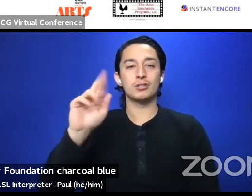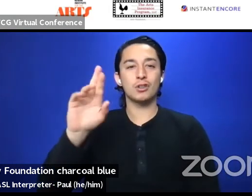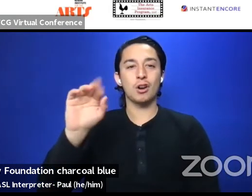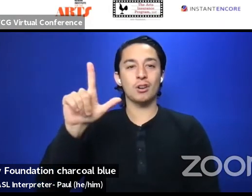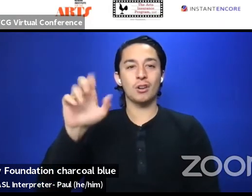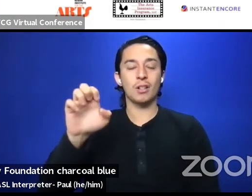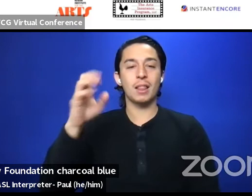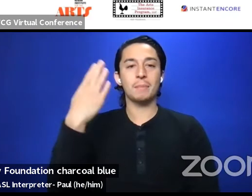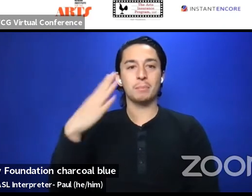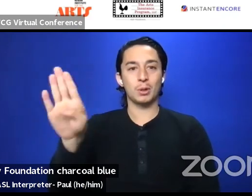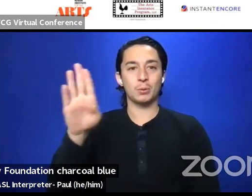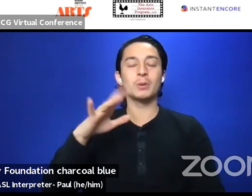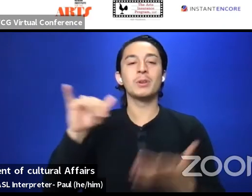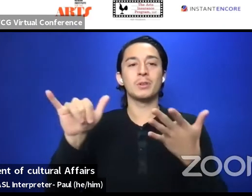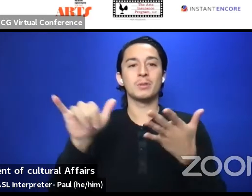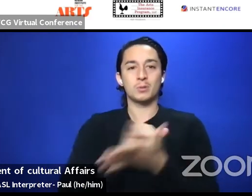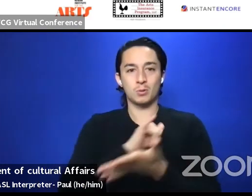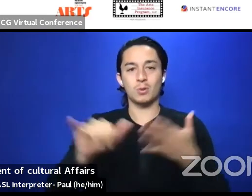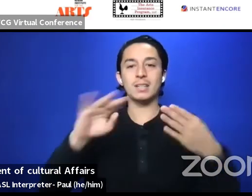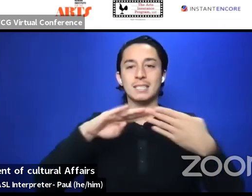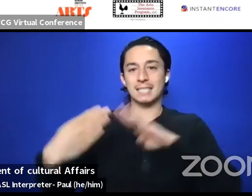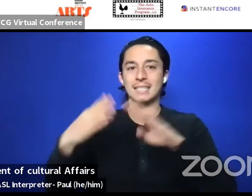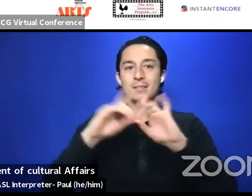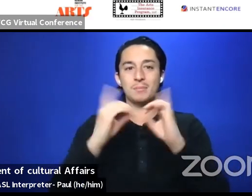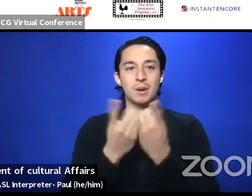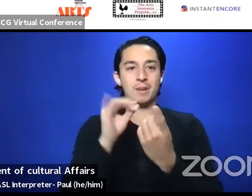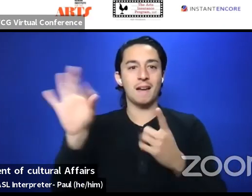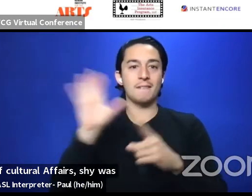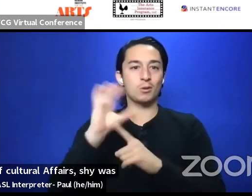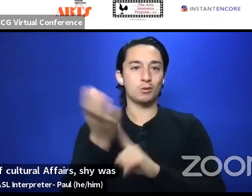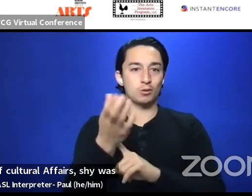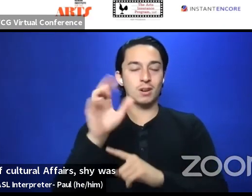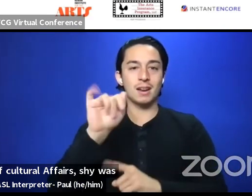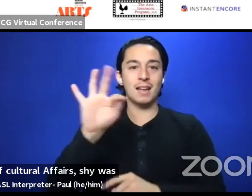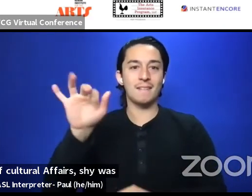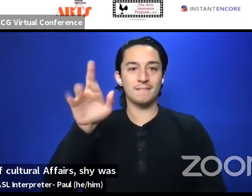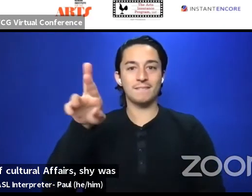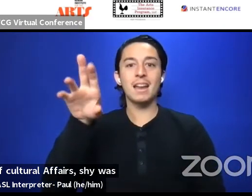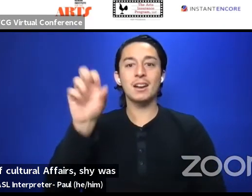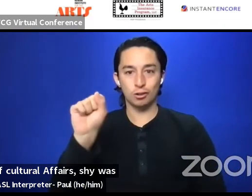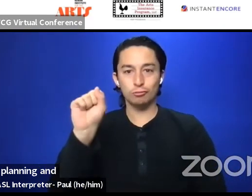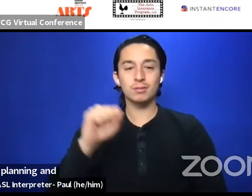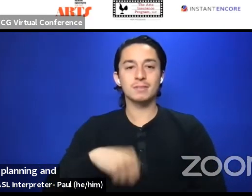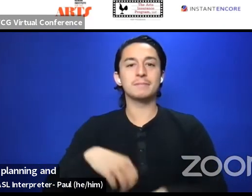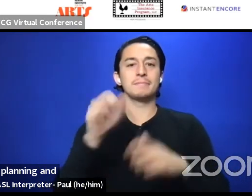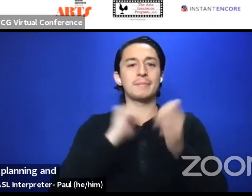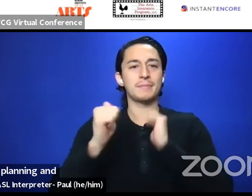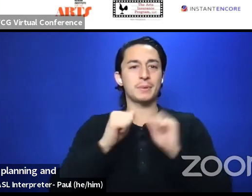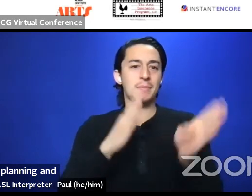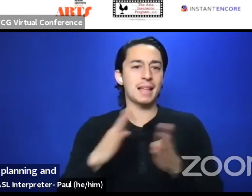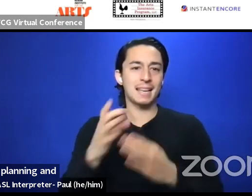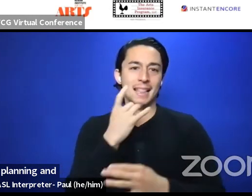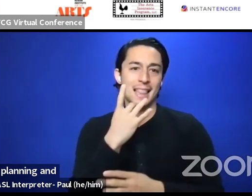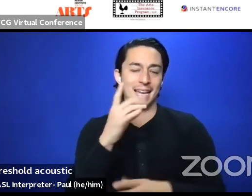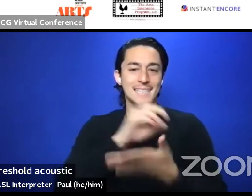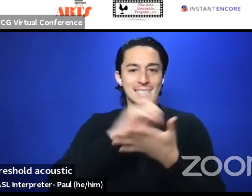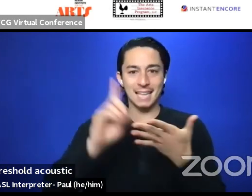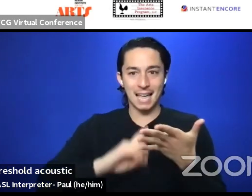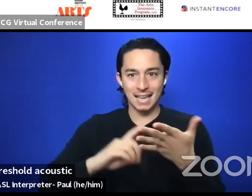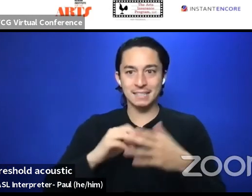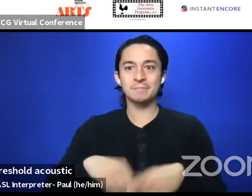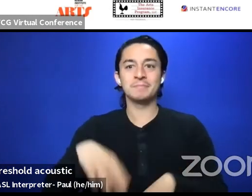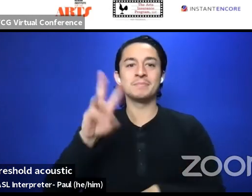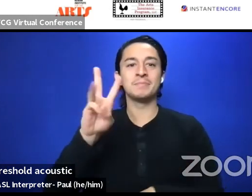Department of Cultural Affairs, Shiloh Shook Theater Planning and Lighting Design, Threshold Acoustics, Walt Disney